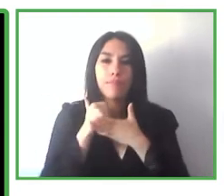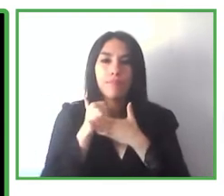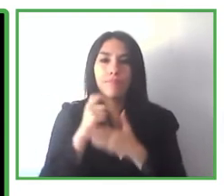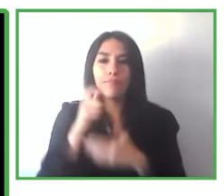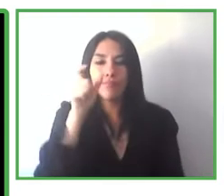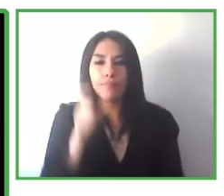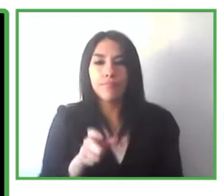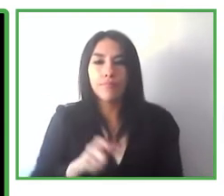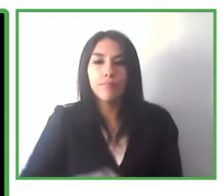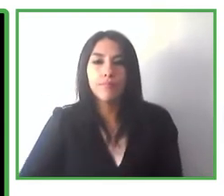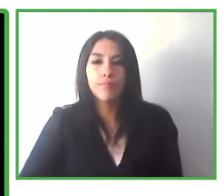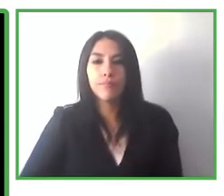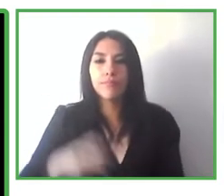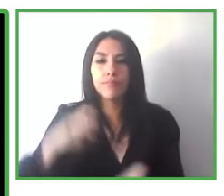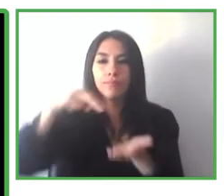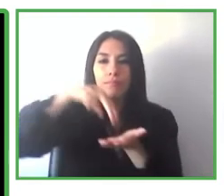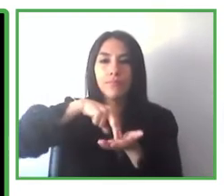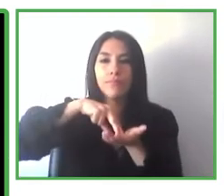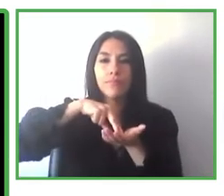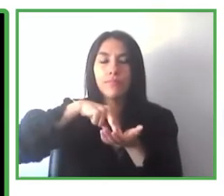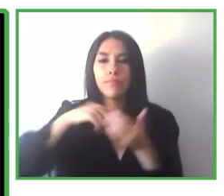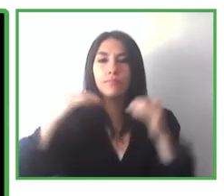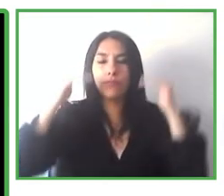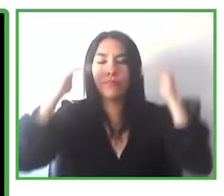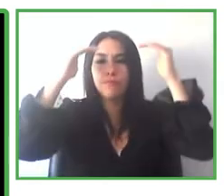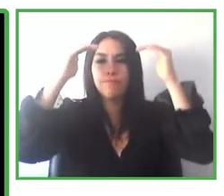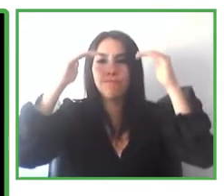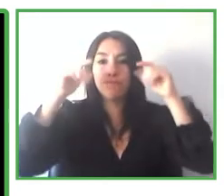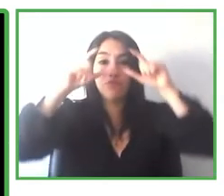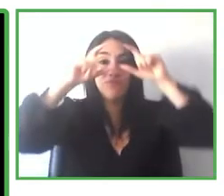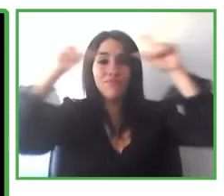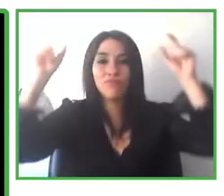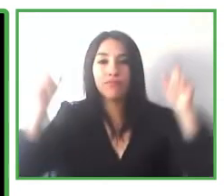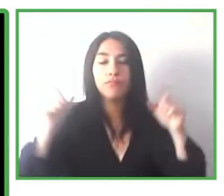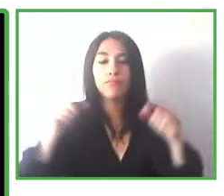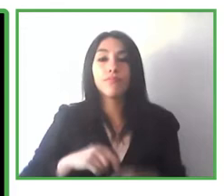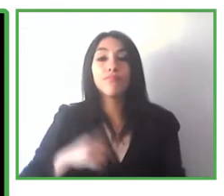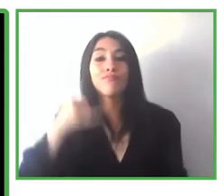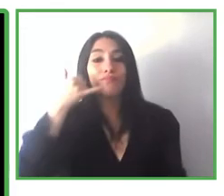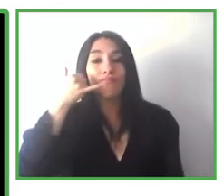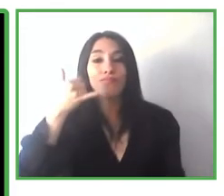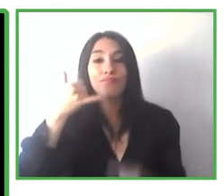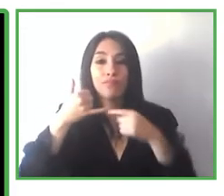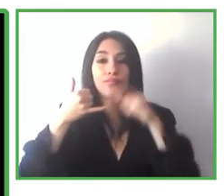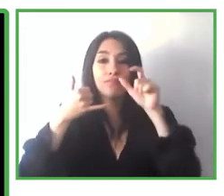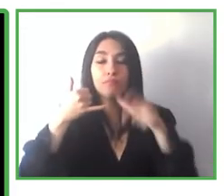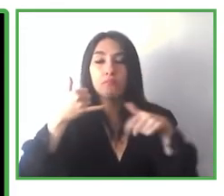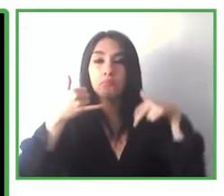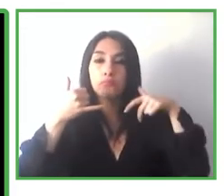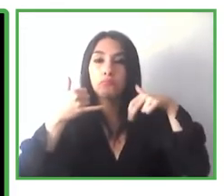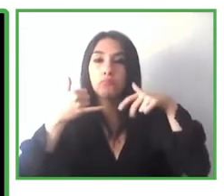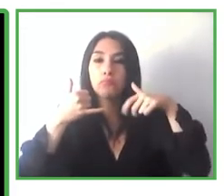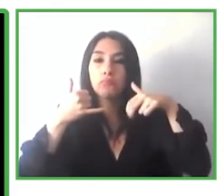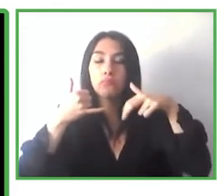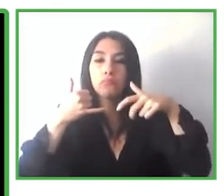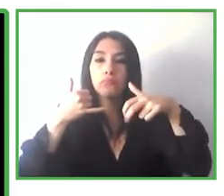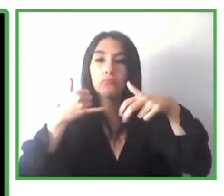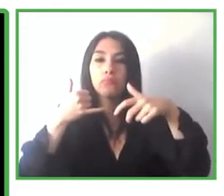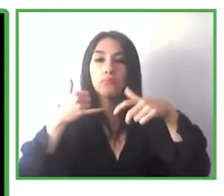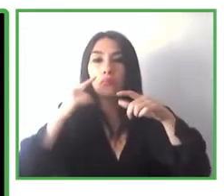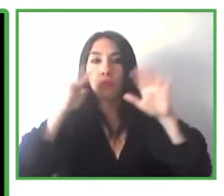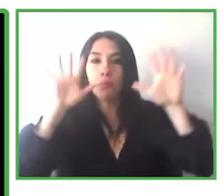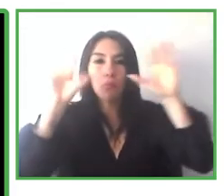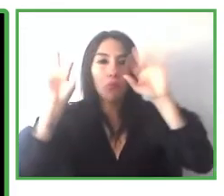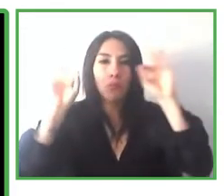stop or whatever they are needing, and get real time information. With NaviLens Go, any user can